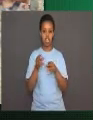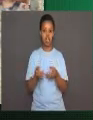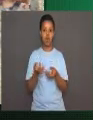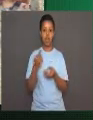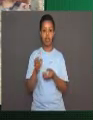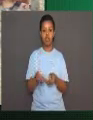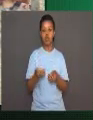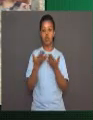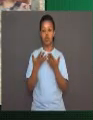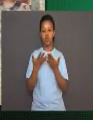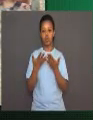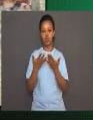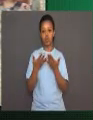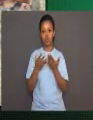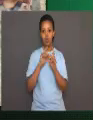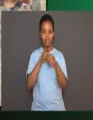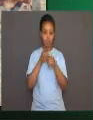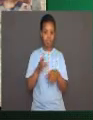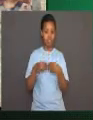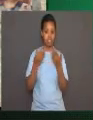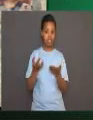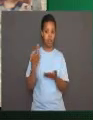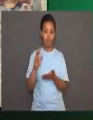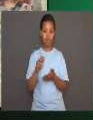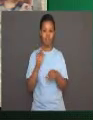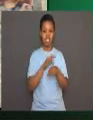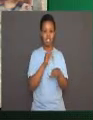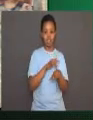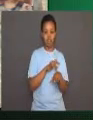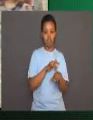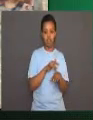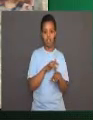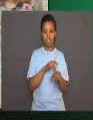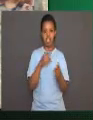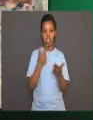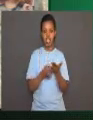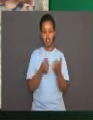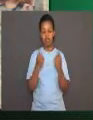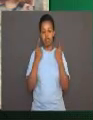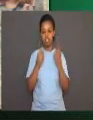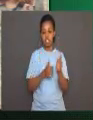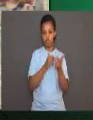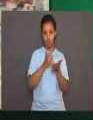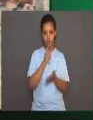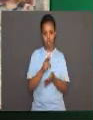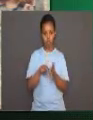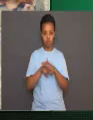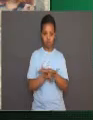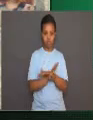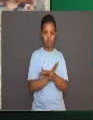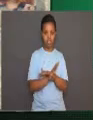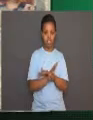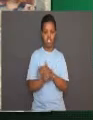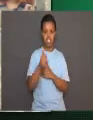when the snail is only touched without a shock following, the snail will not withdraw